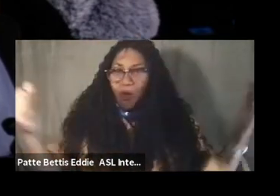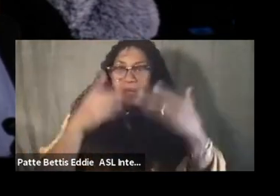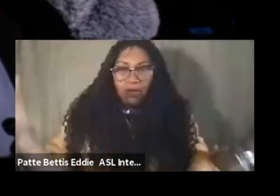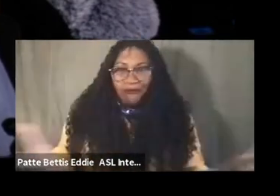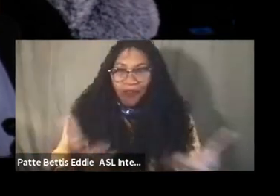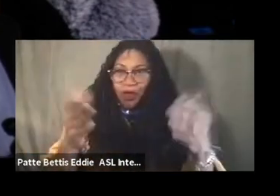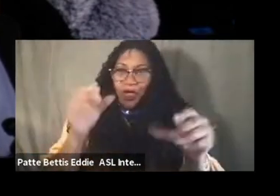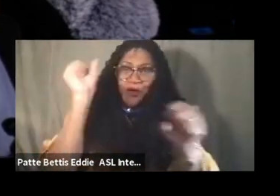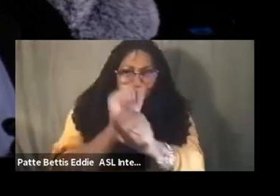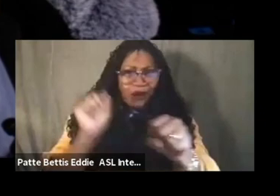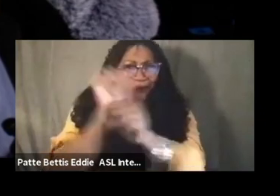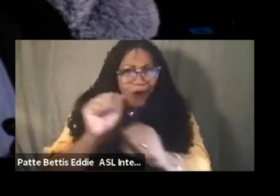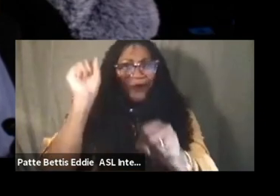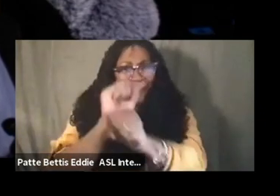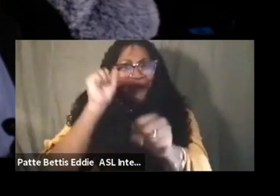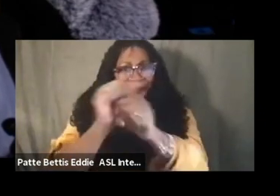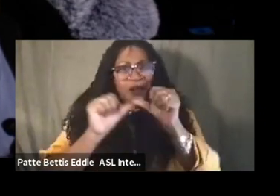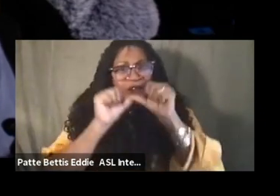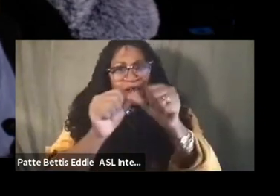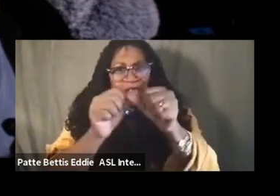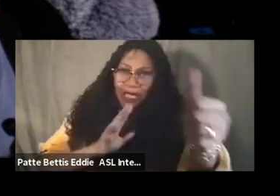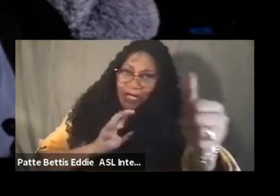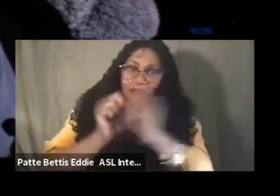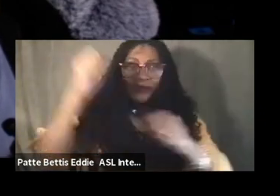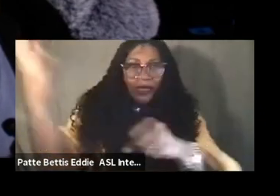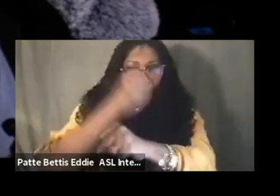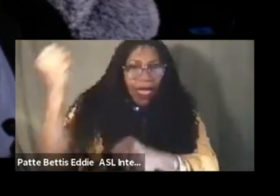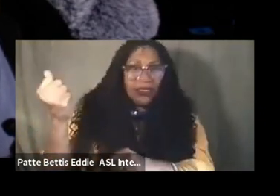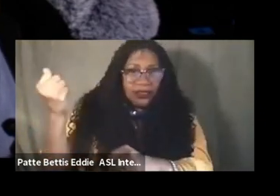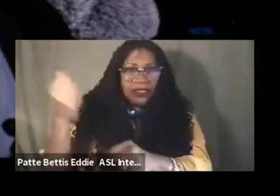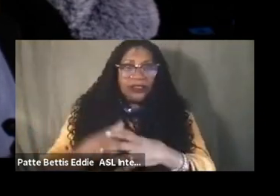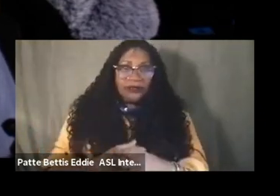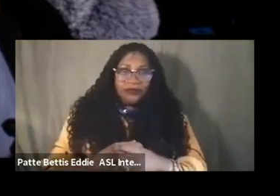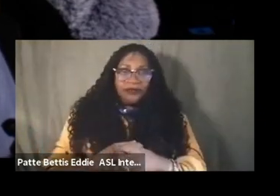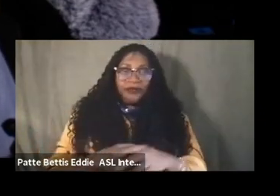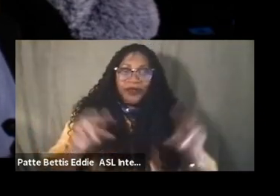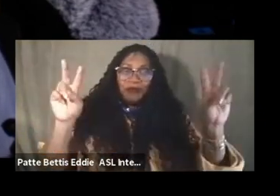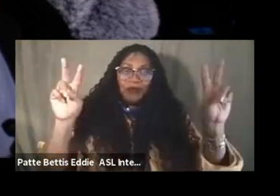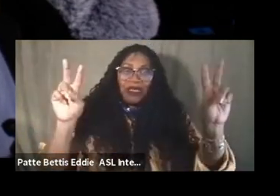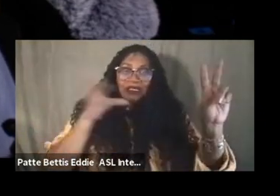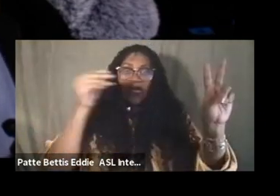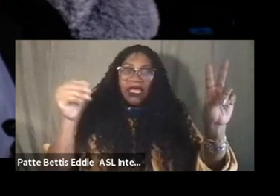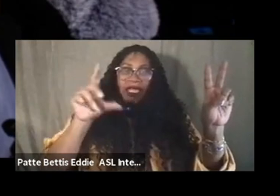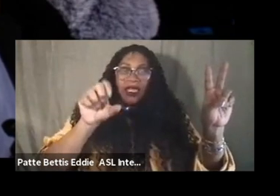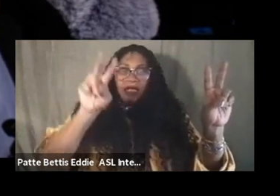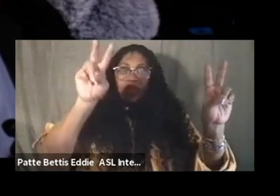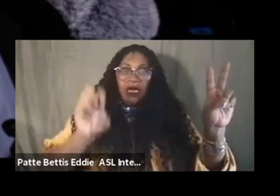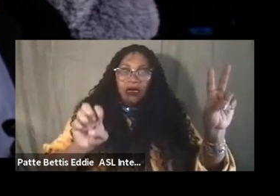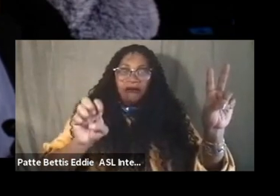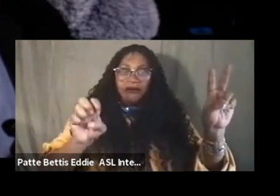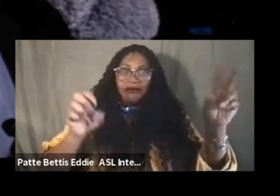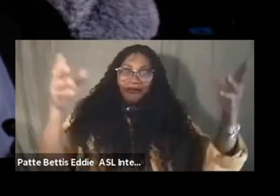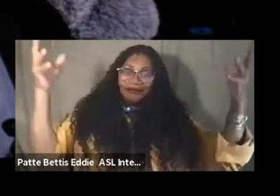working on ways that we can move past this uh peace and love and yeah